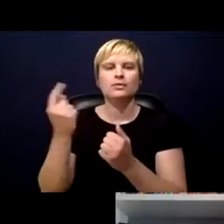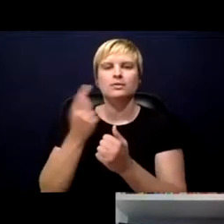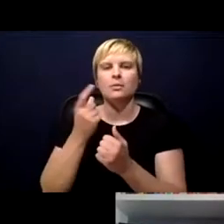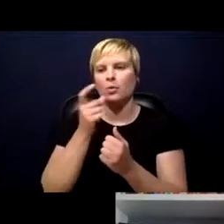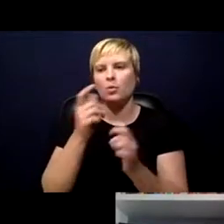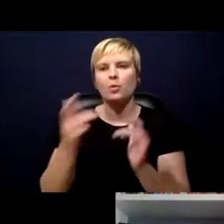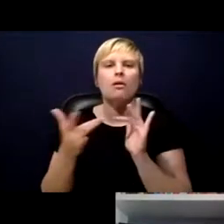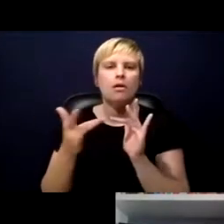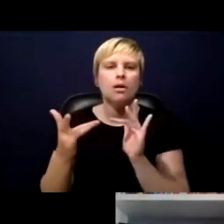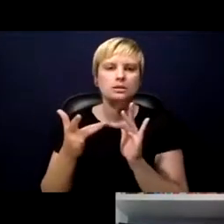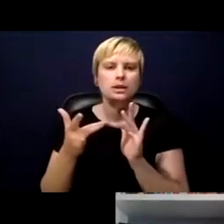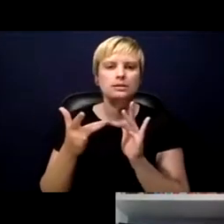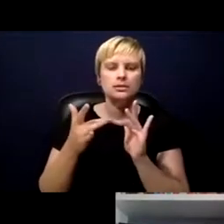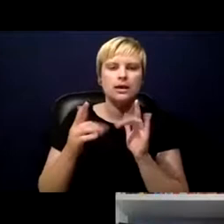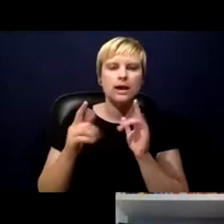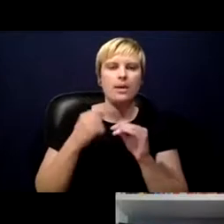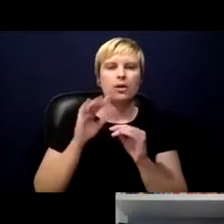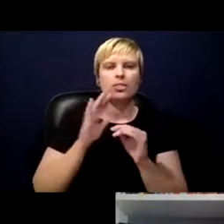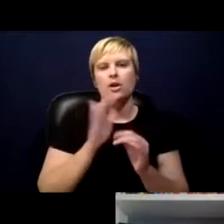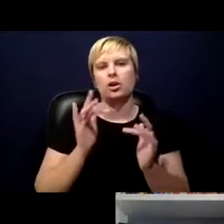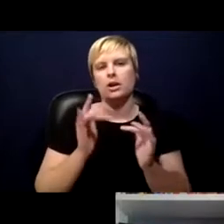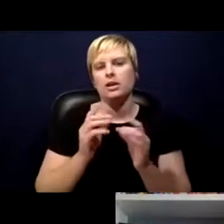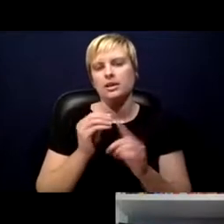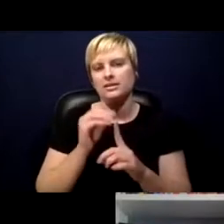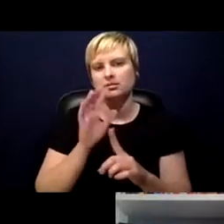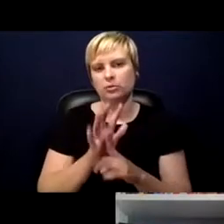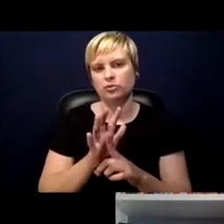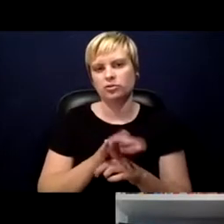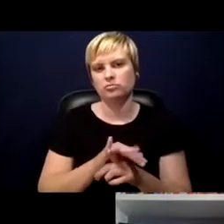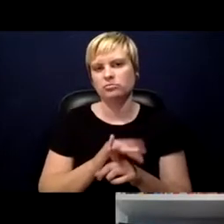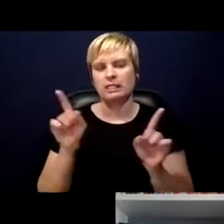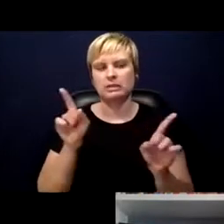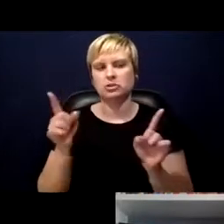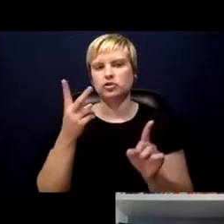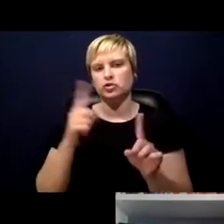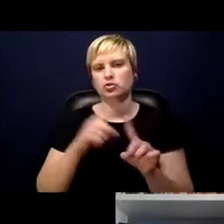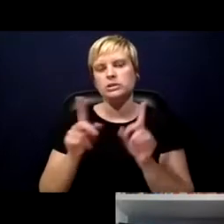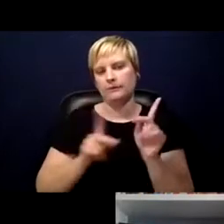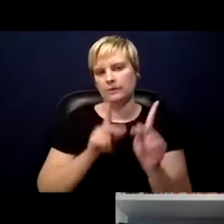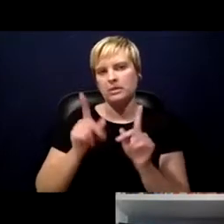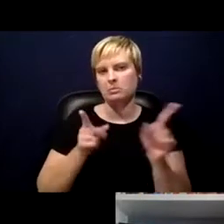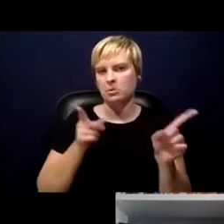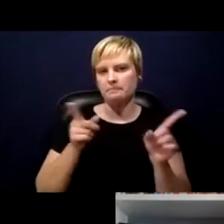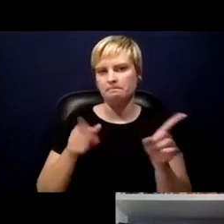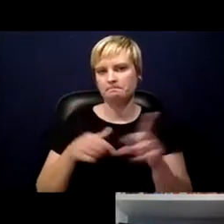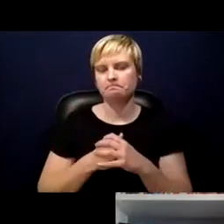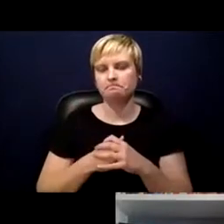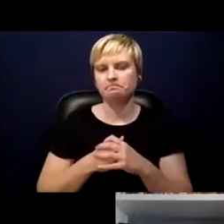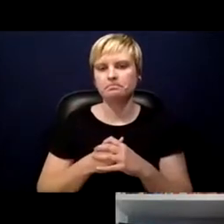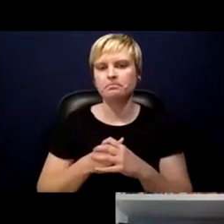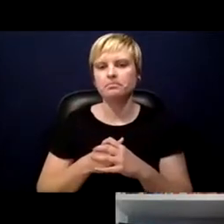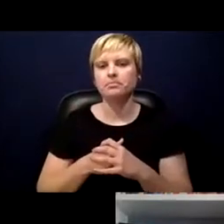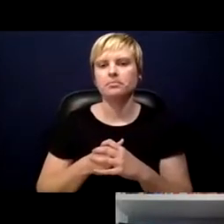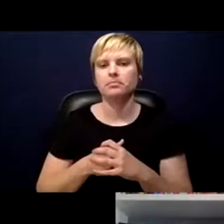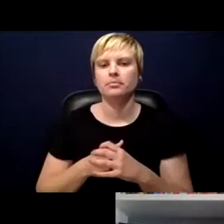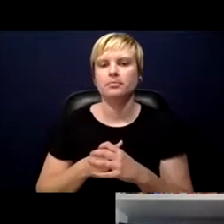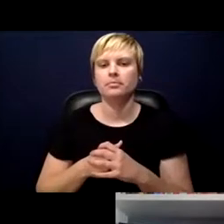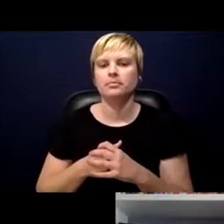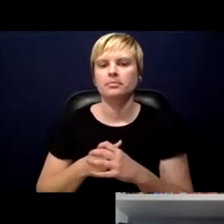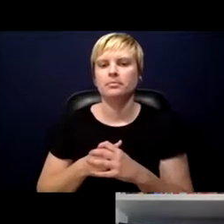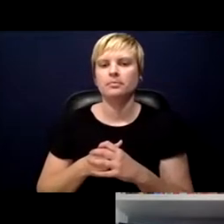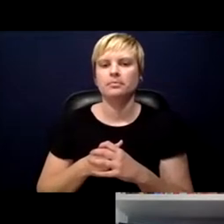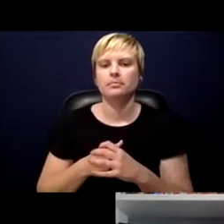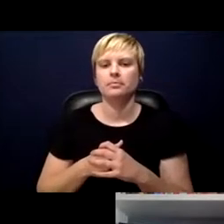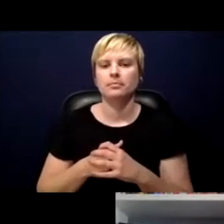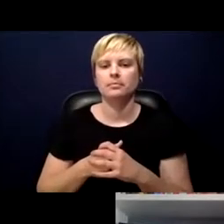about their exposure. Those are done by two different people on any on any given day. In terms of the